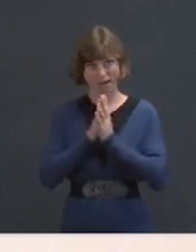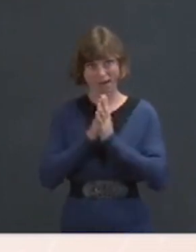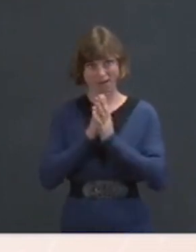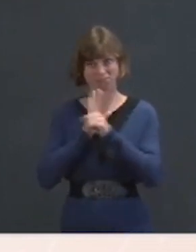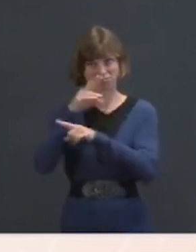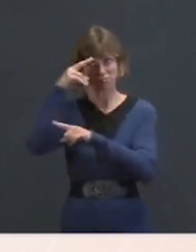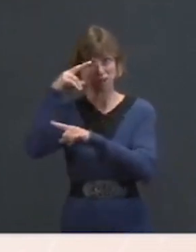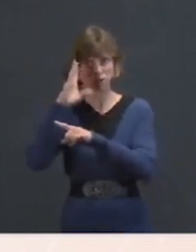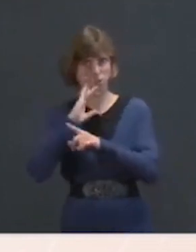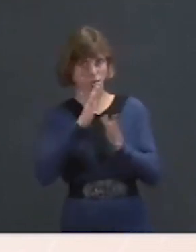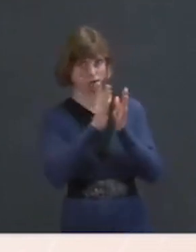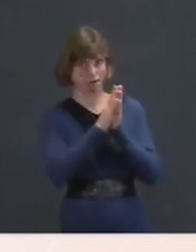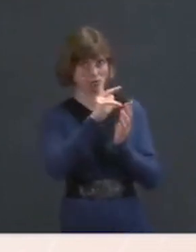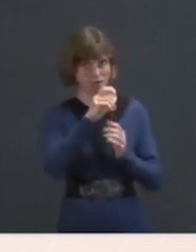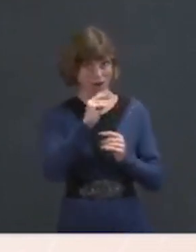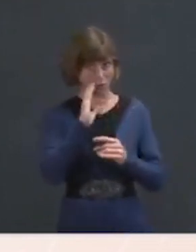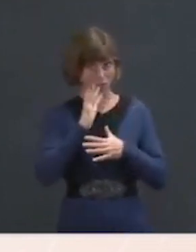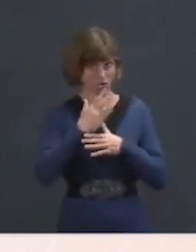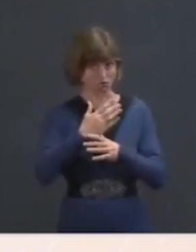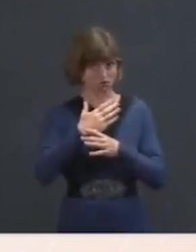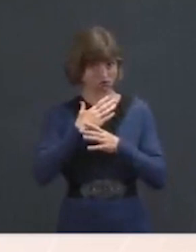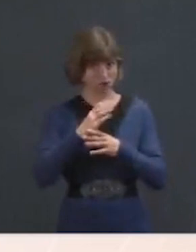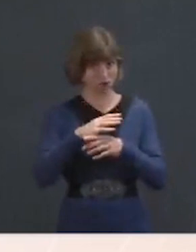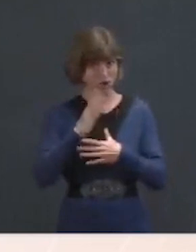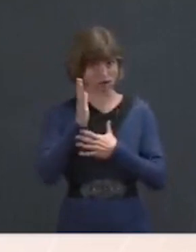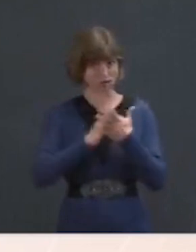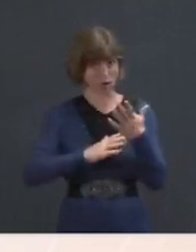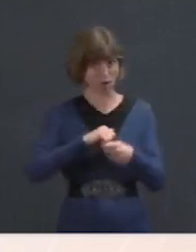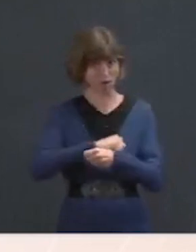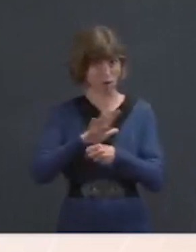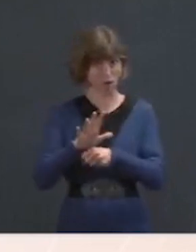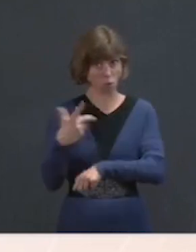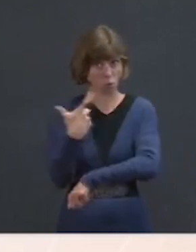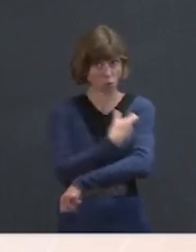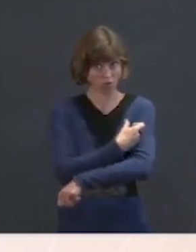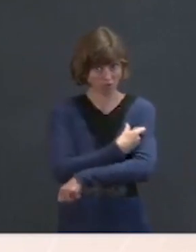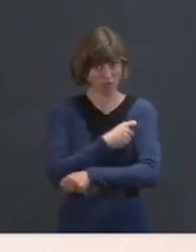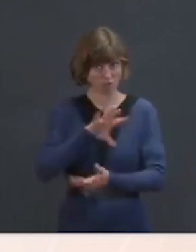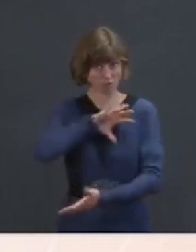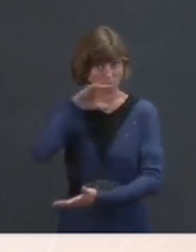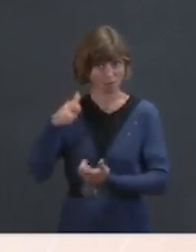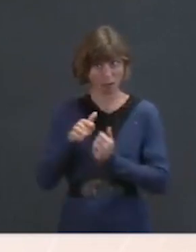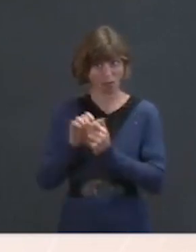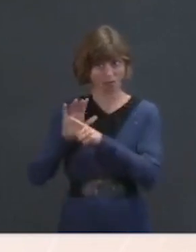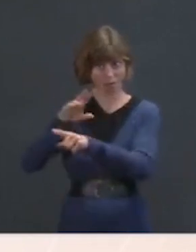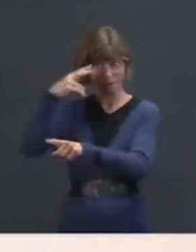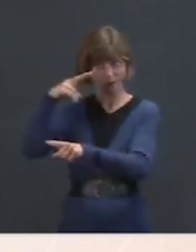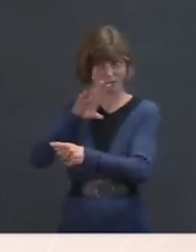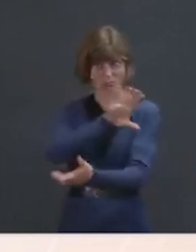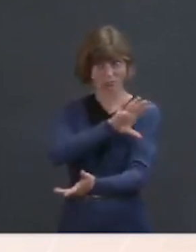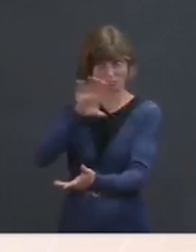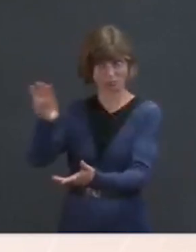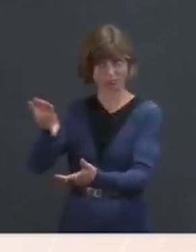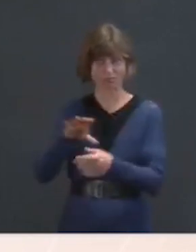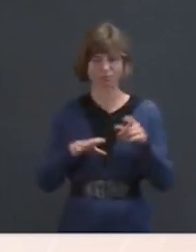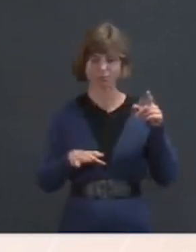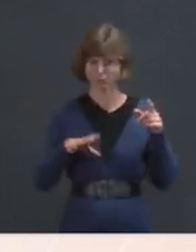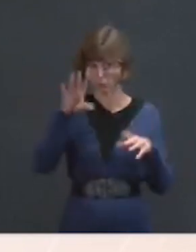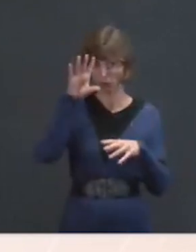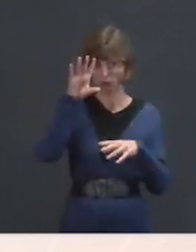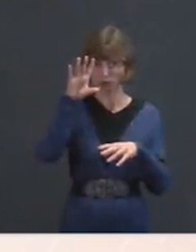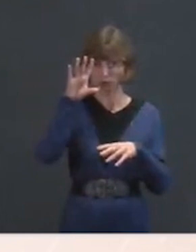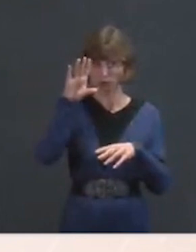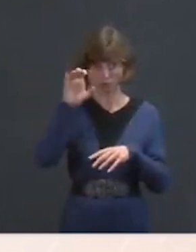sharing part of the U.S. coronavirus vaccine supply with his country. Is this something that President Biden is considering?